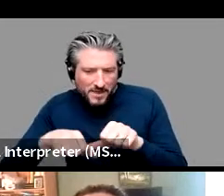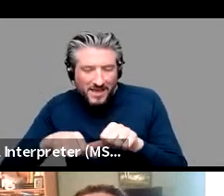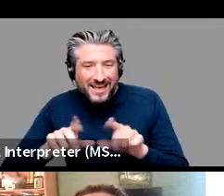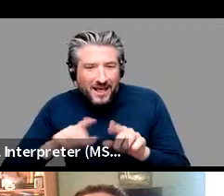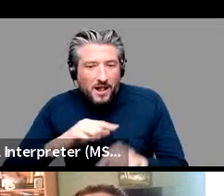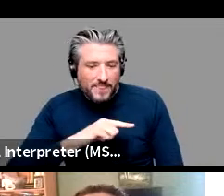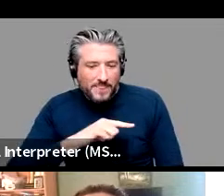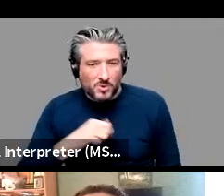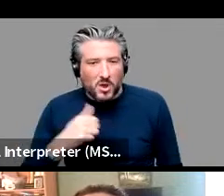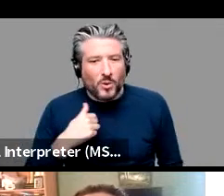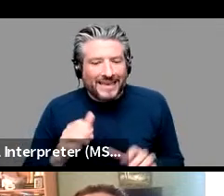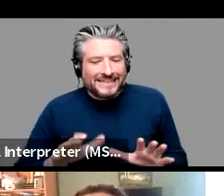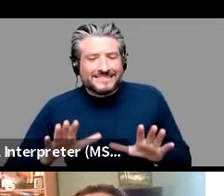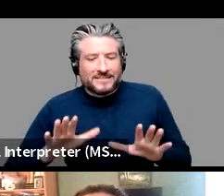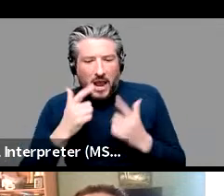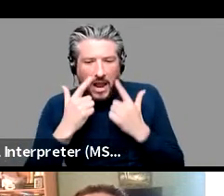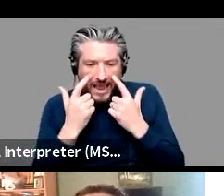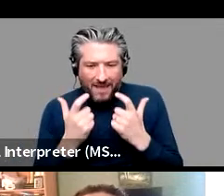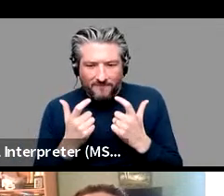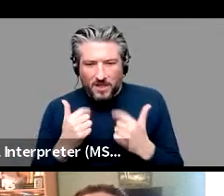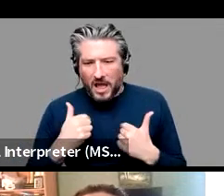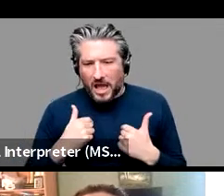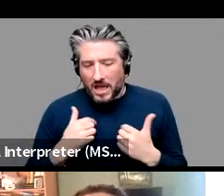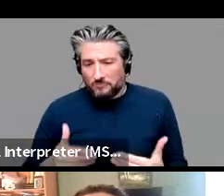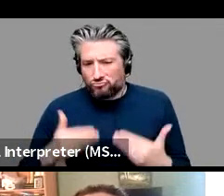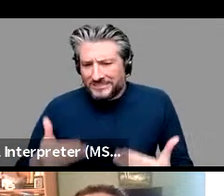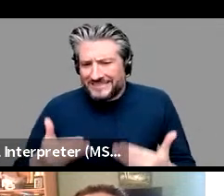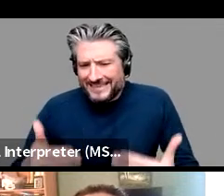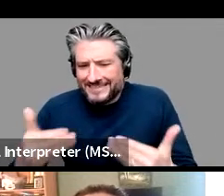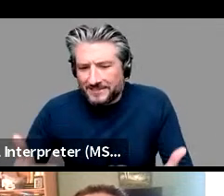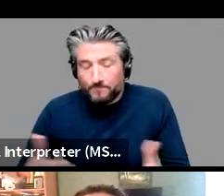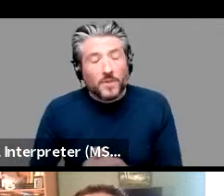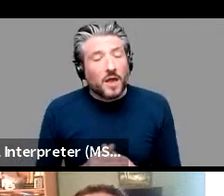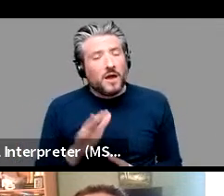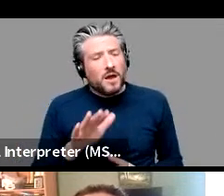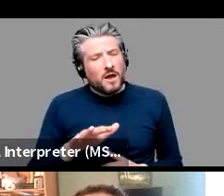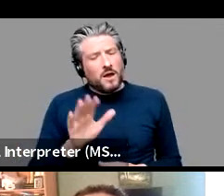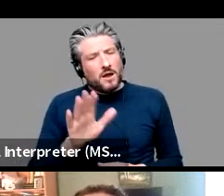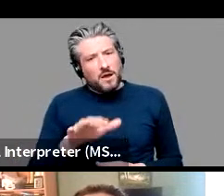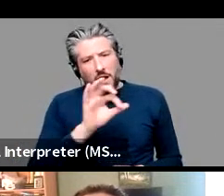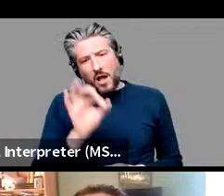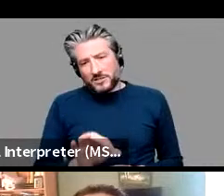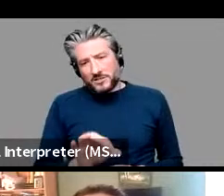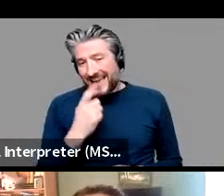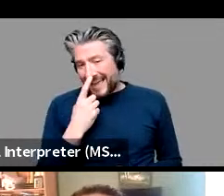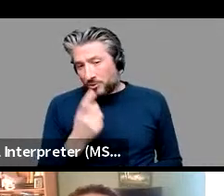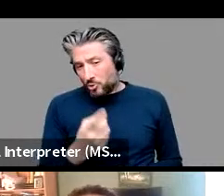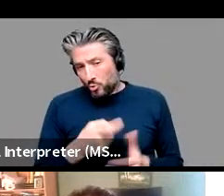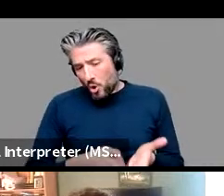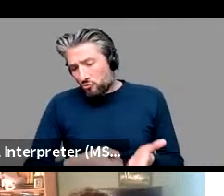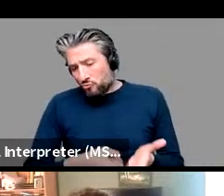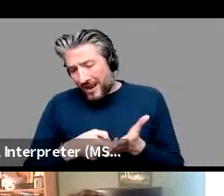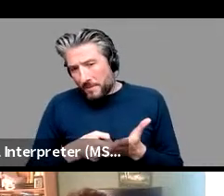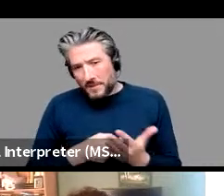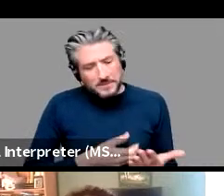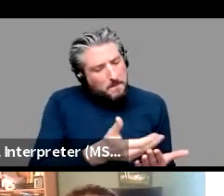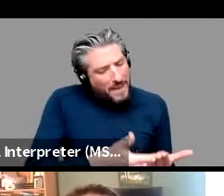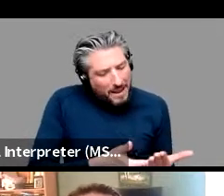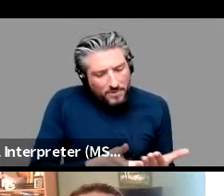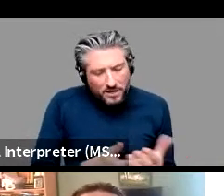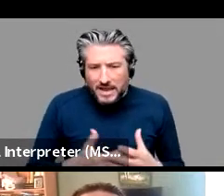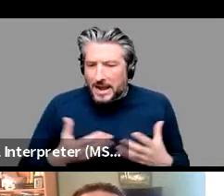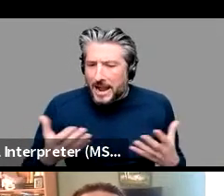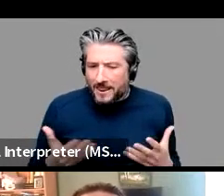to proceed um so is is there a paper that you could recommend um that compares this kind of model with with a